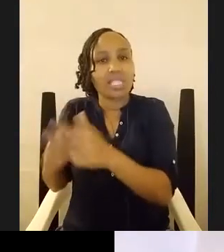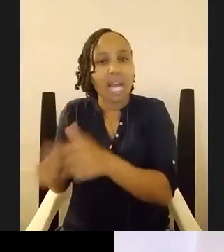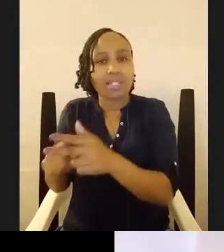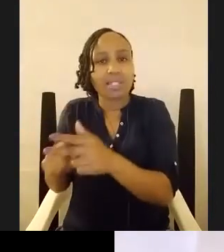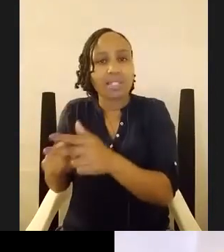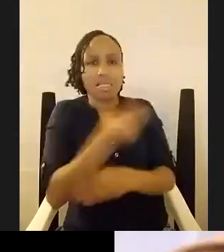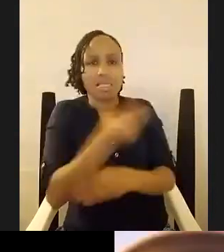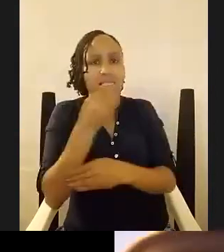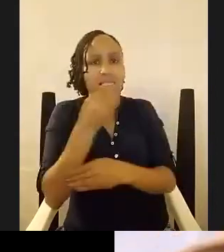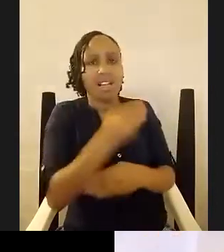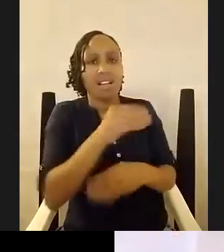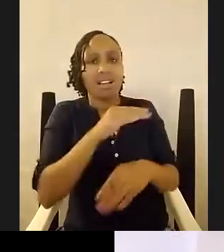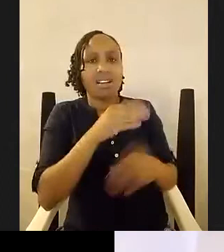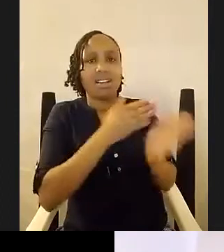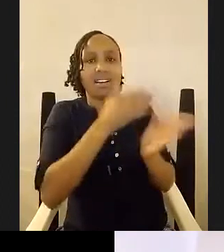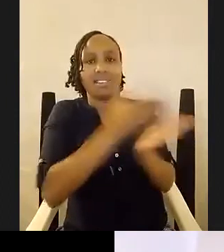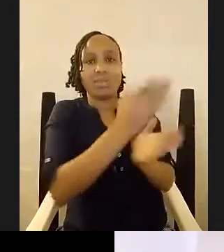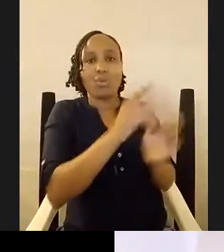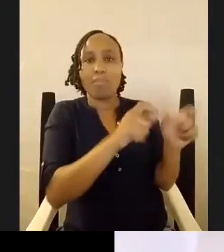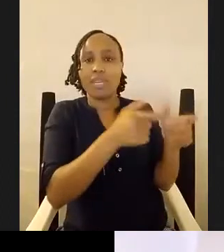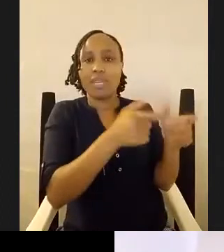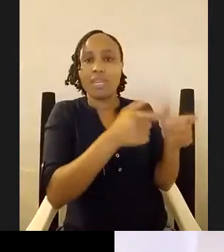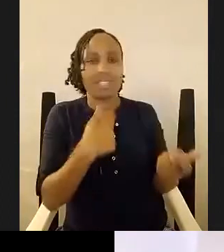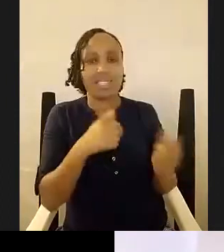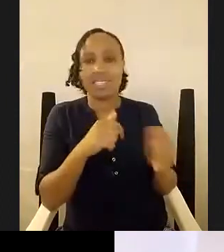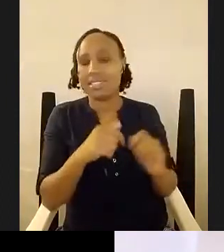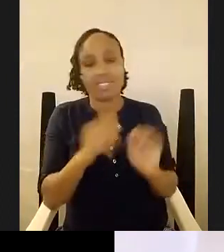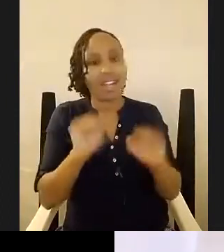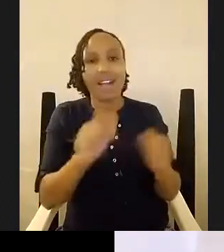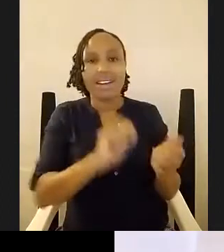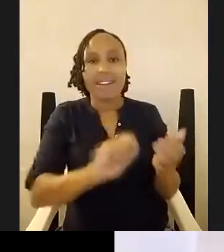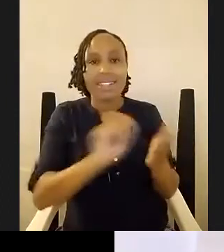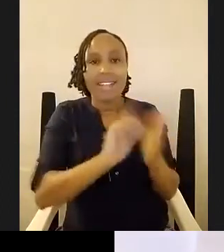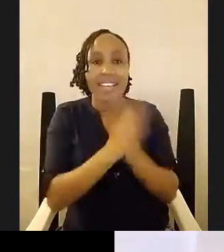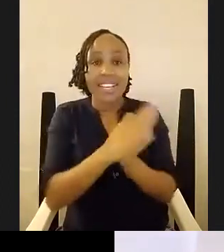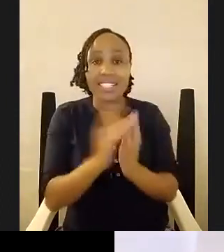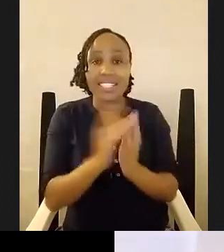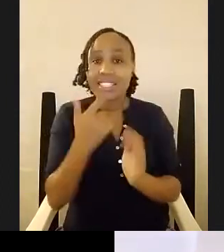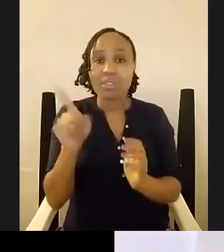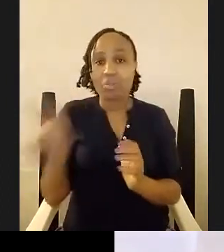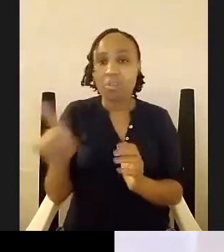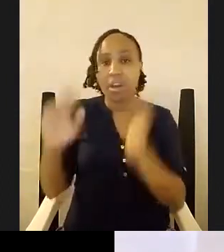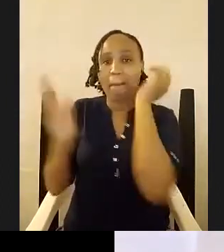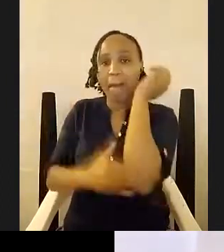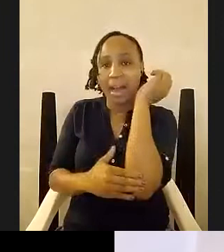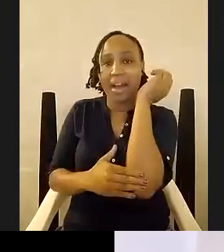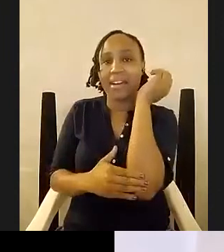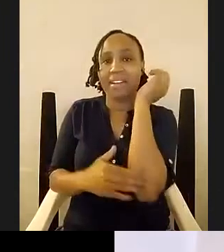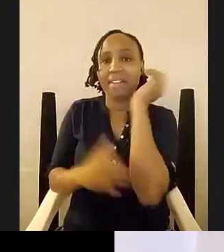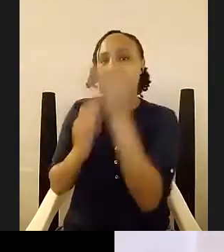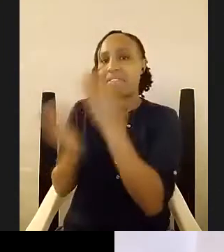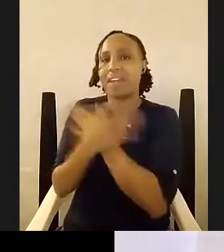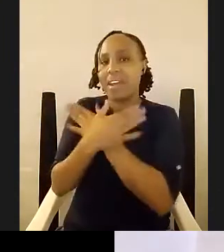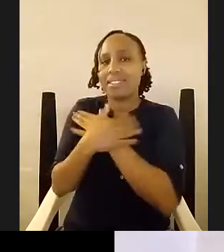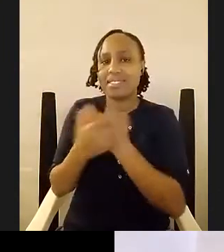i can write an essay and yeah when saying you know how you're such a bad um friend but how does it feel